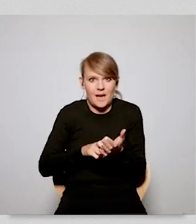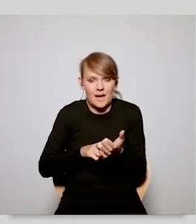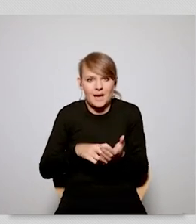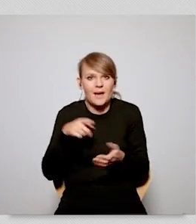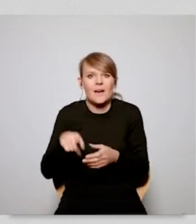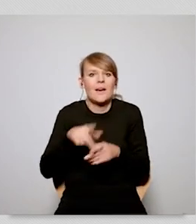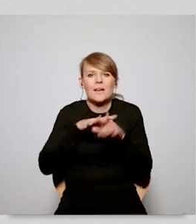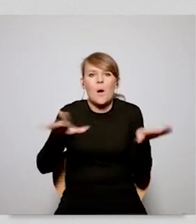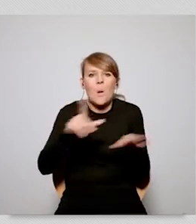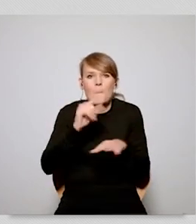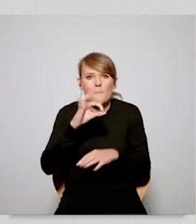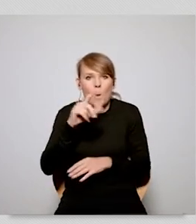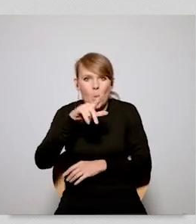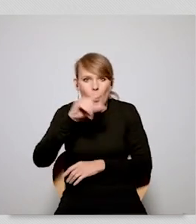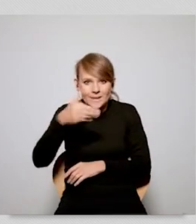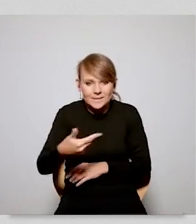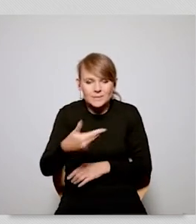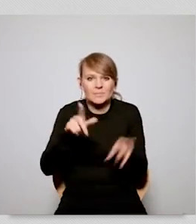this is swelling a popular